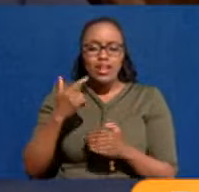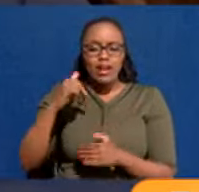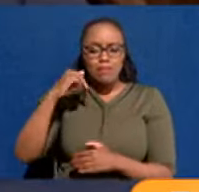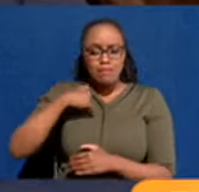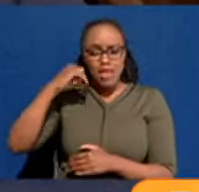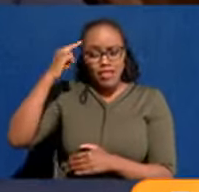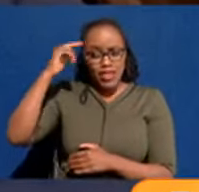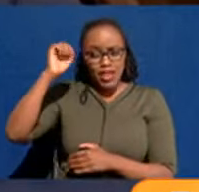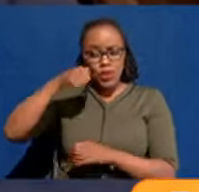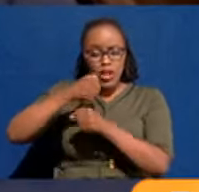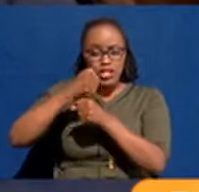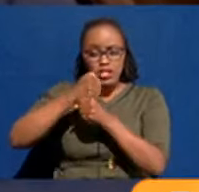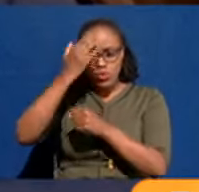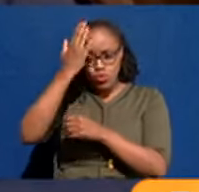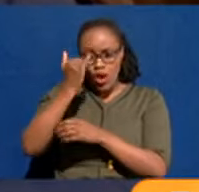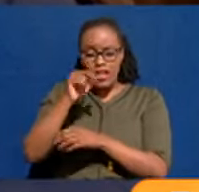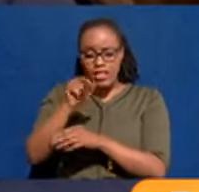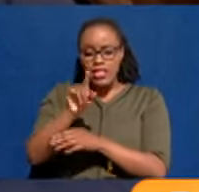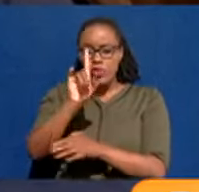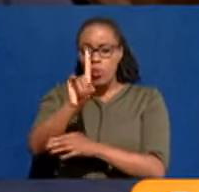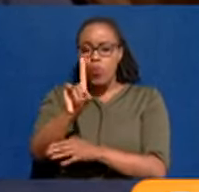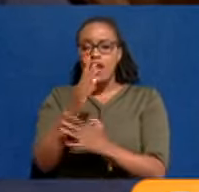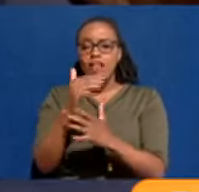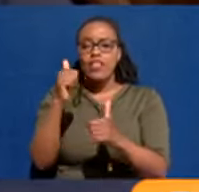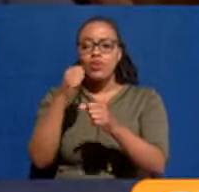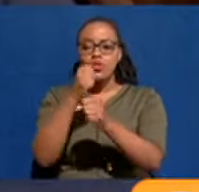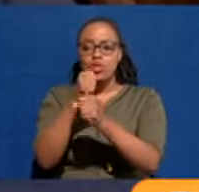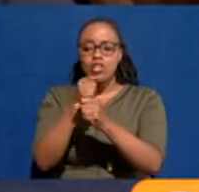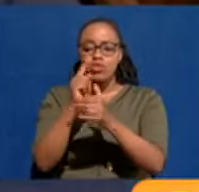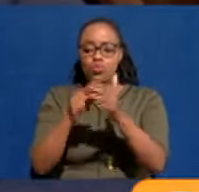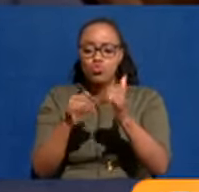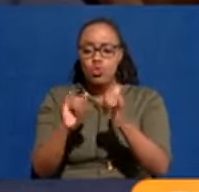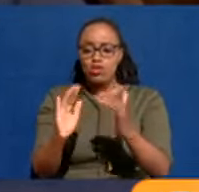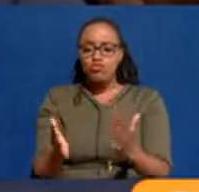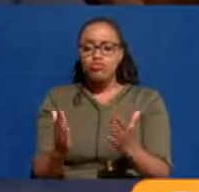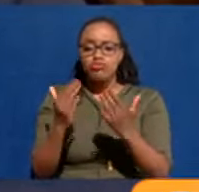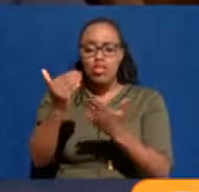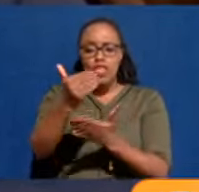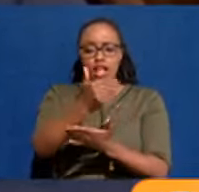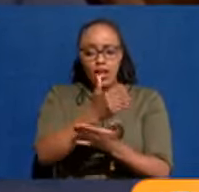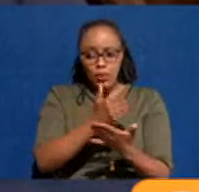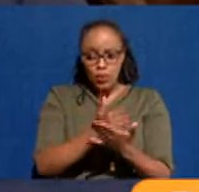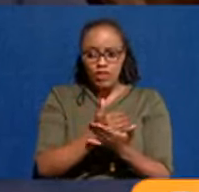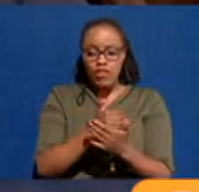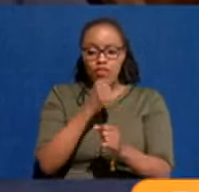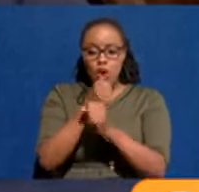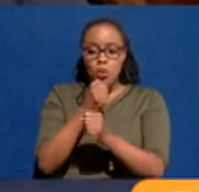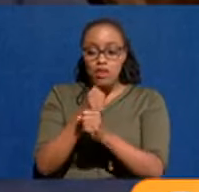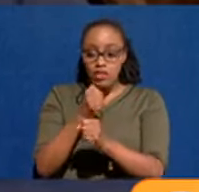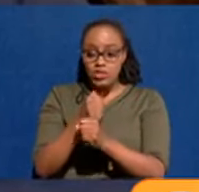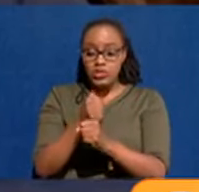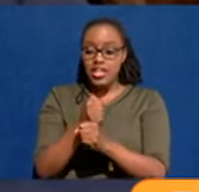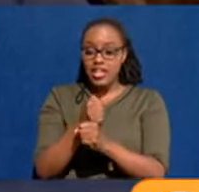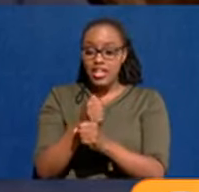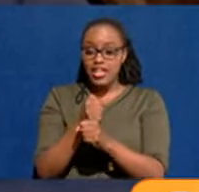do that. Because one of the things that we are doing is improving on revenue collection. And we've been doing very